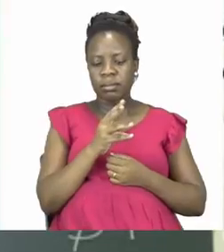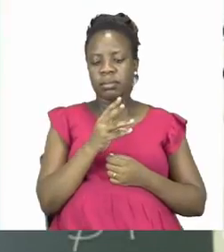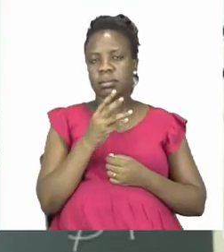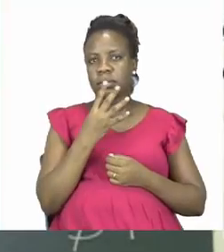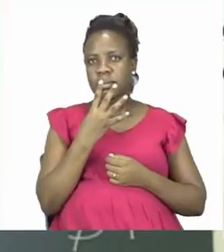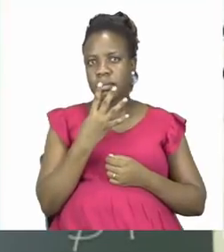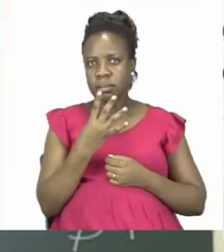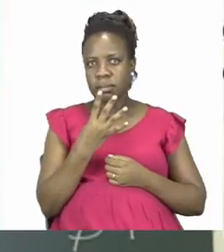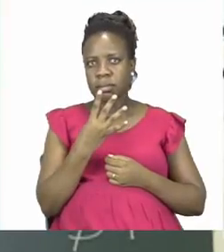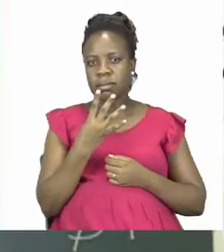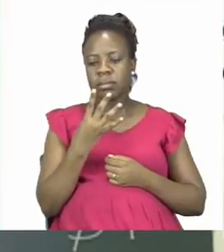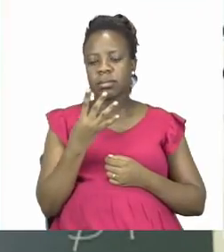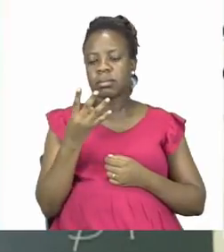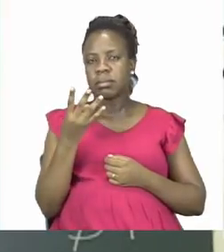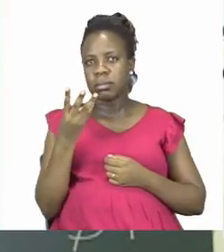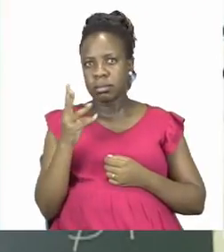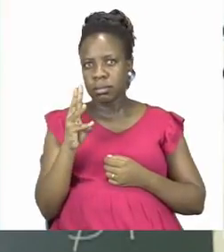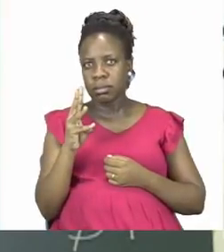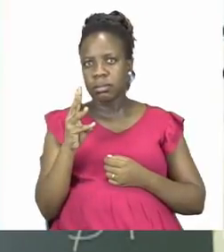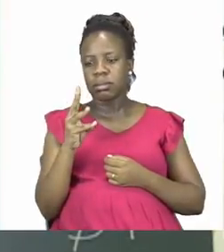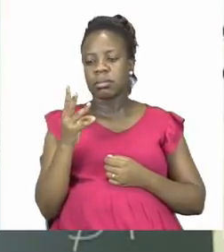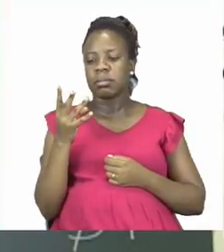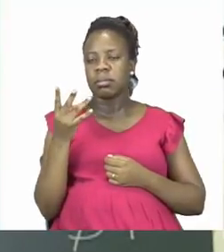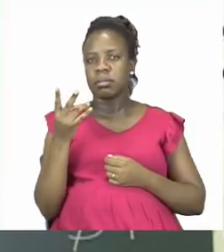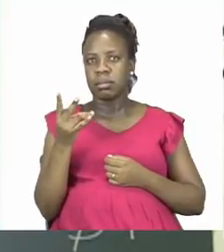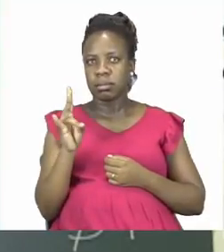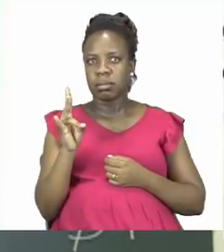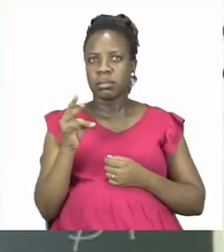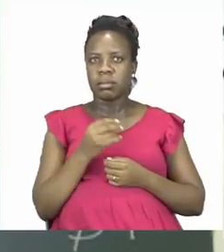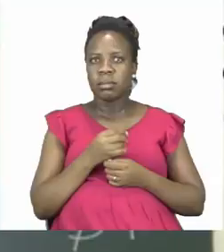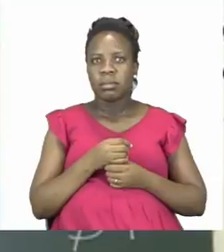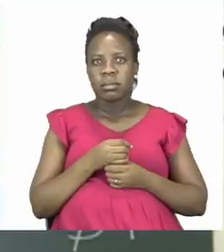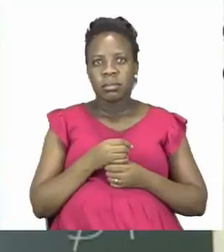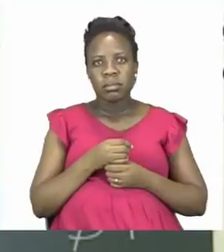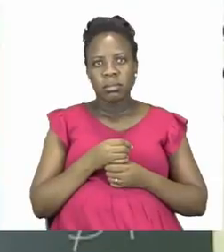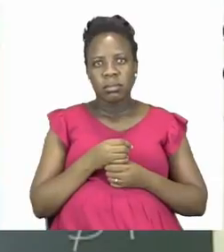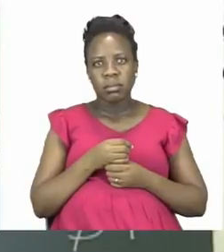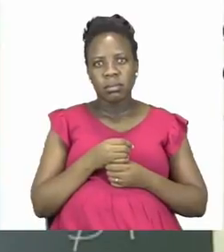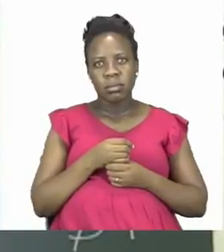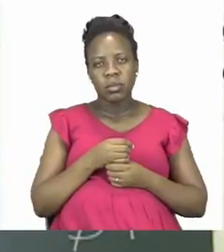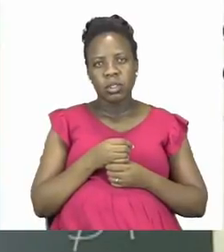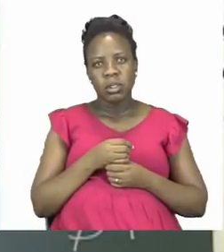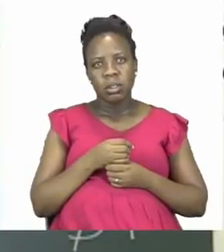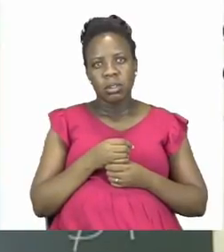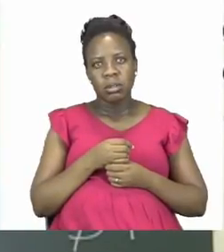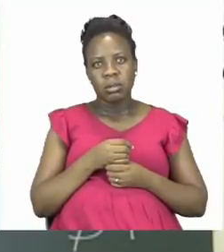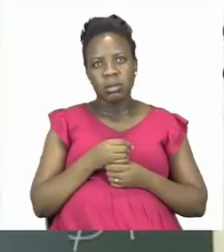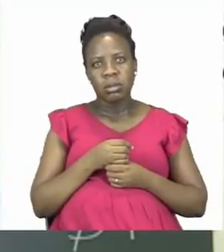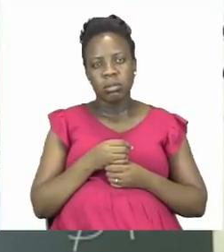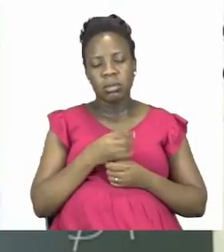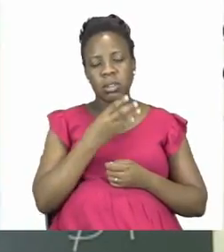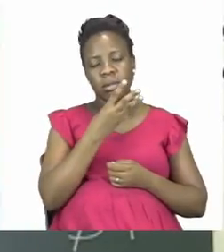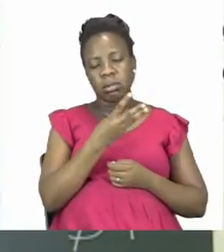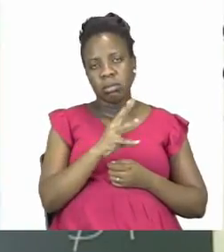6, 7. Now if we take 6 plus 4 plus